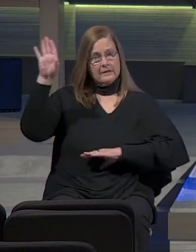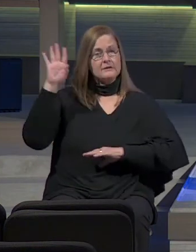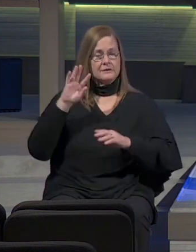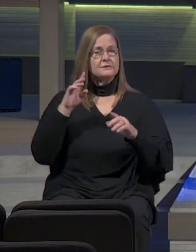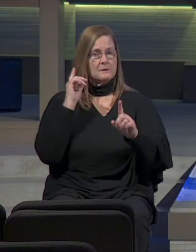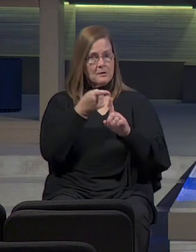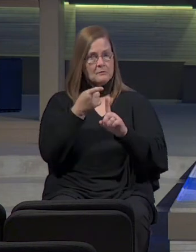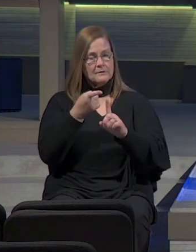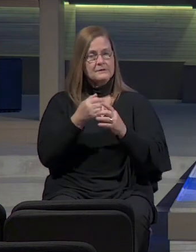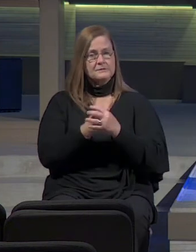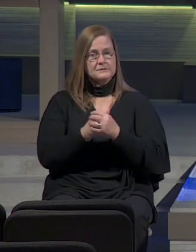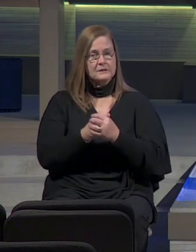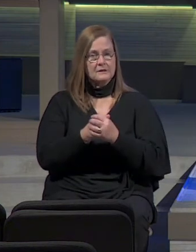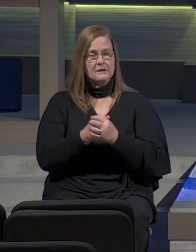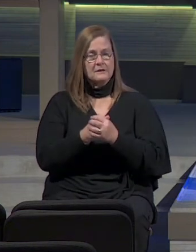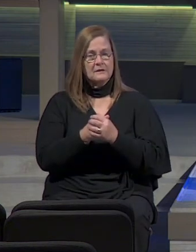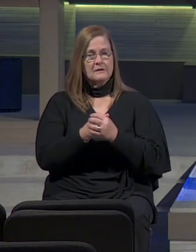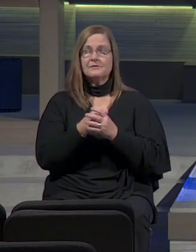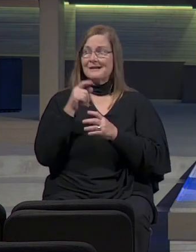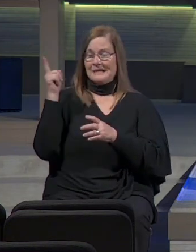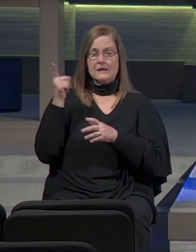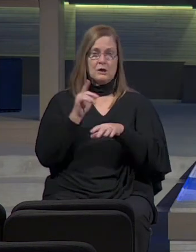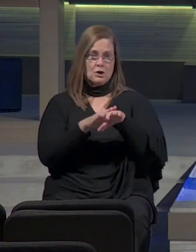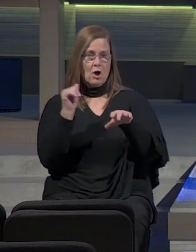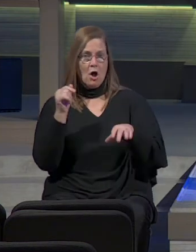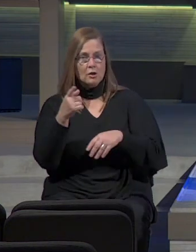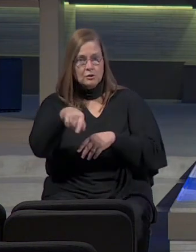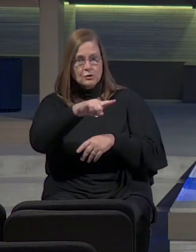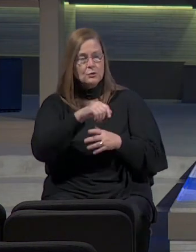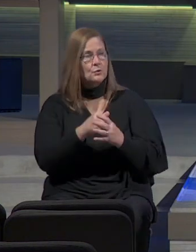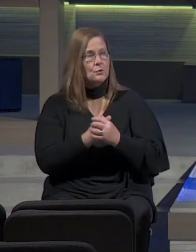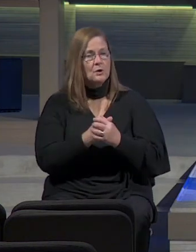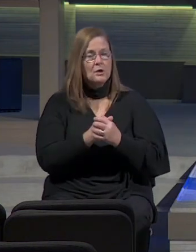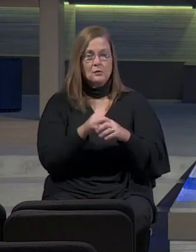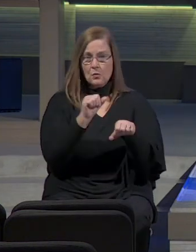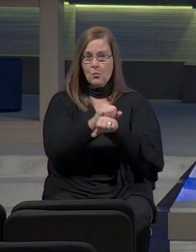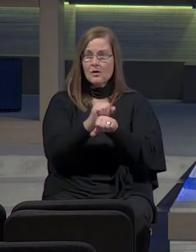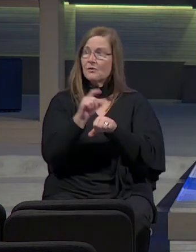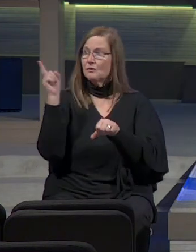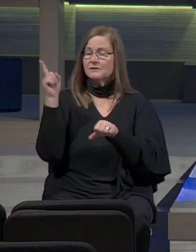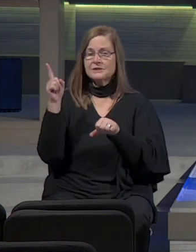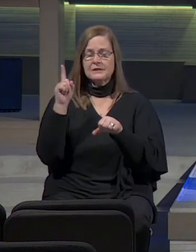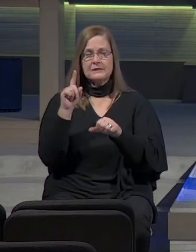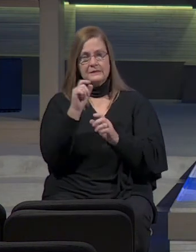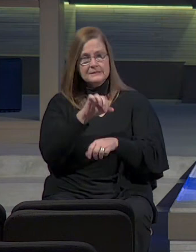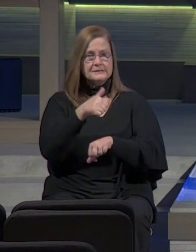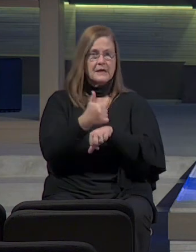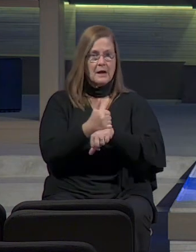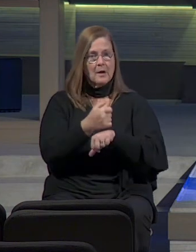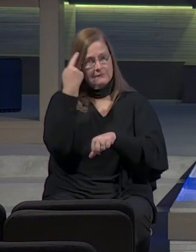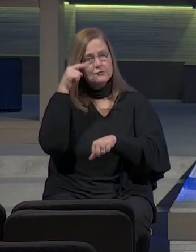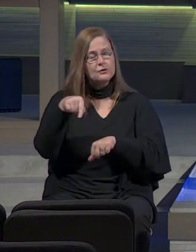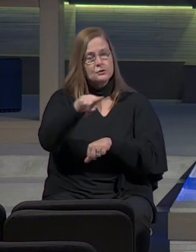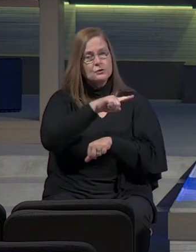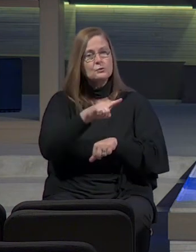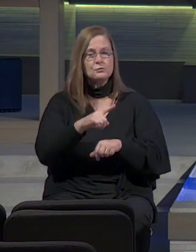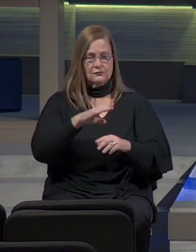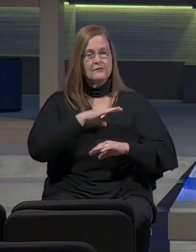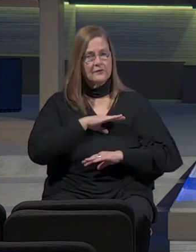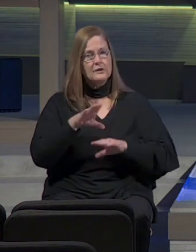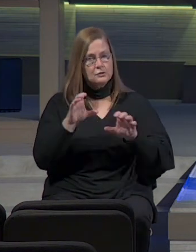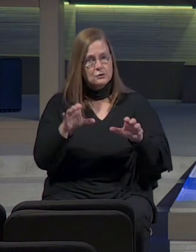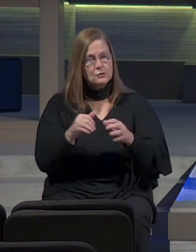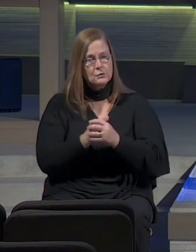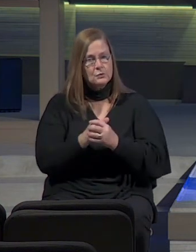calling for which I have called you specifically, that work which I have set aside ahead of time for you to walk in and to fulfill and